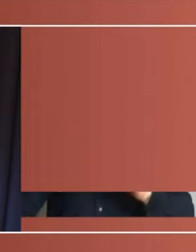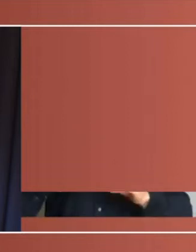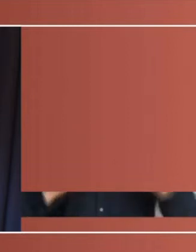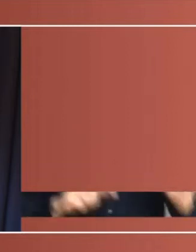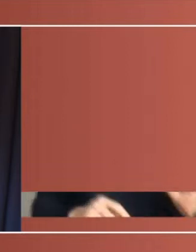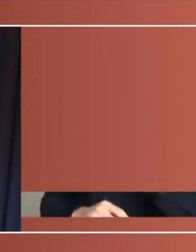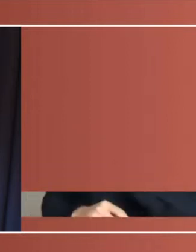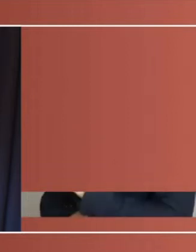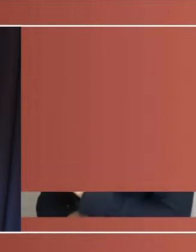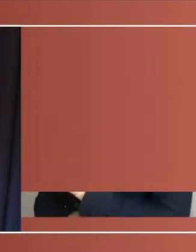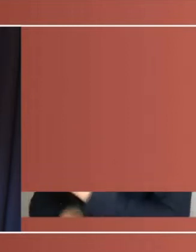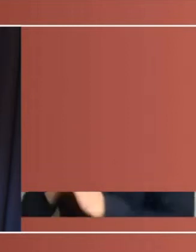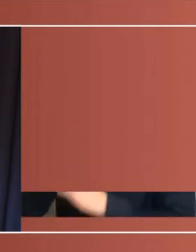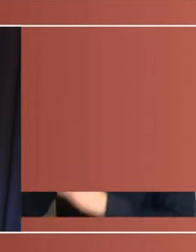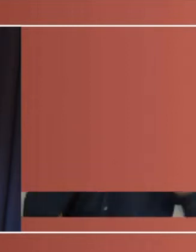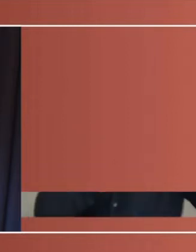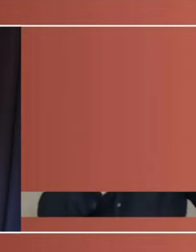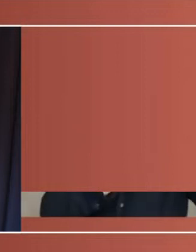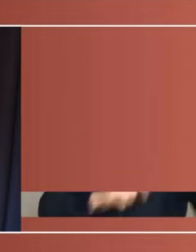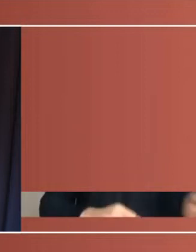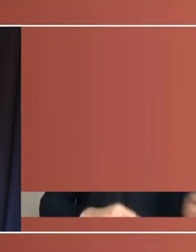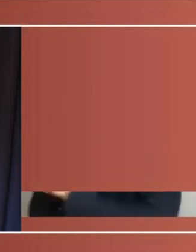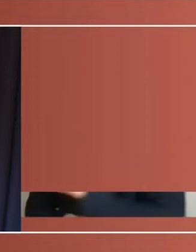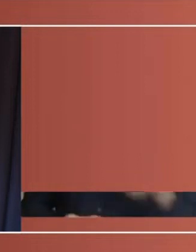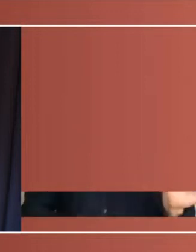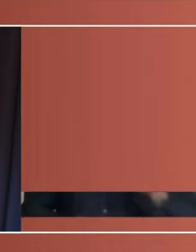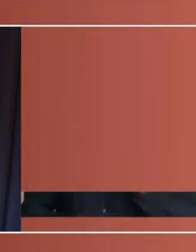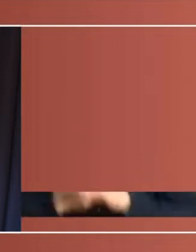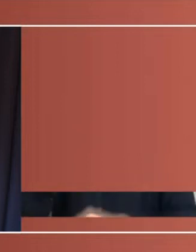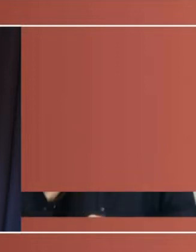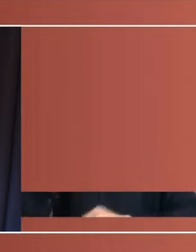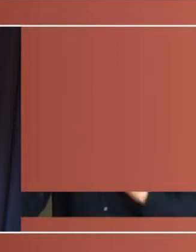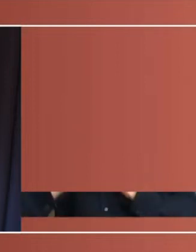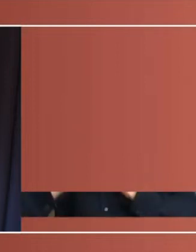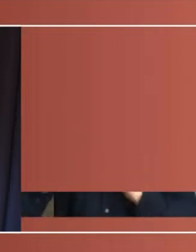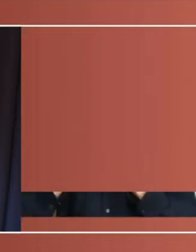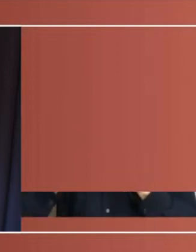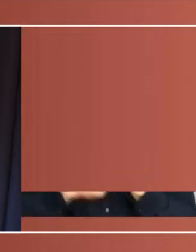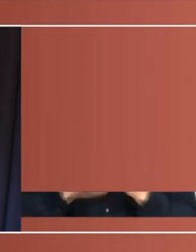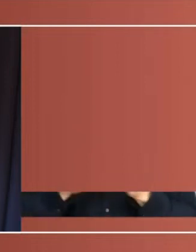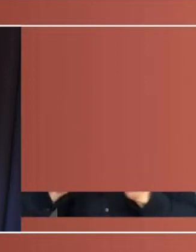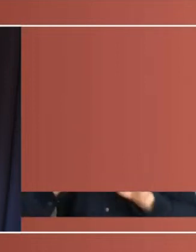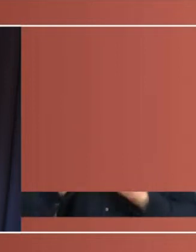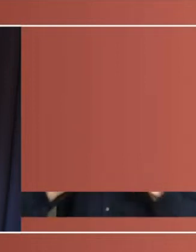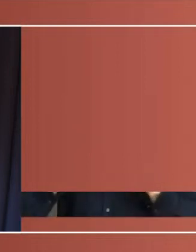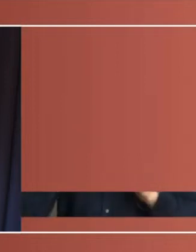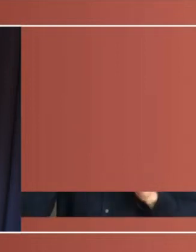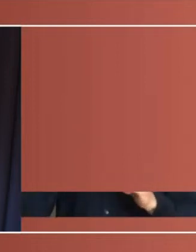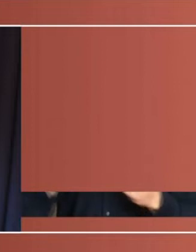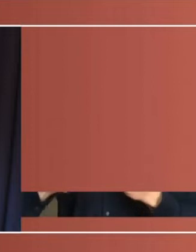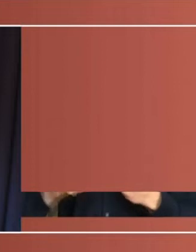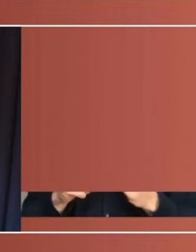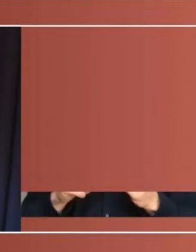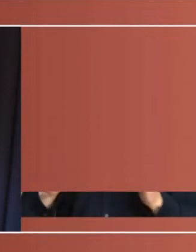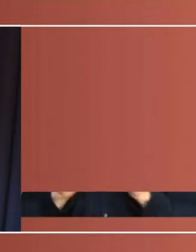but he was outdone by Liberal Senators Reg White and Ian Wood, who beat him to the 50s and the 70s, who crossed the